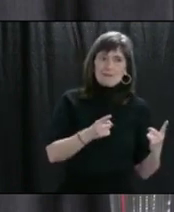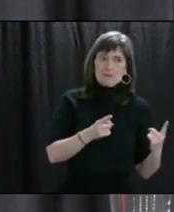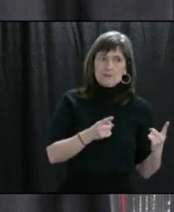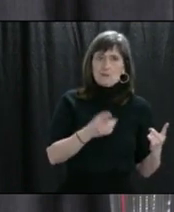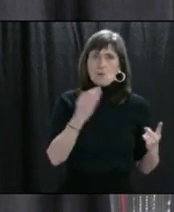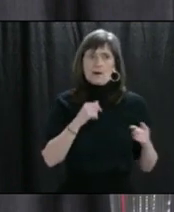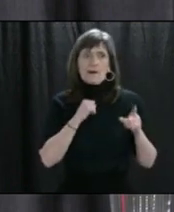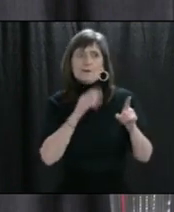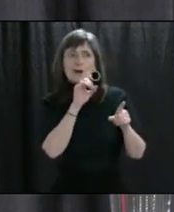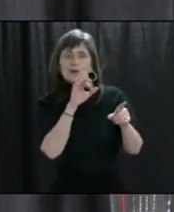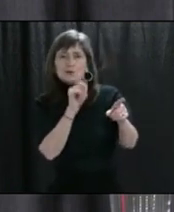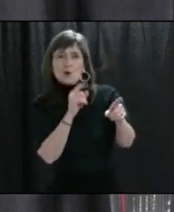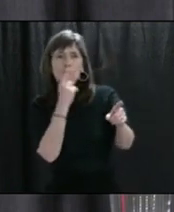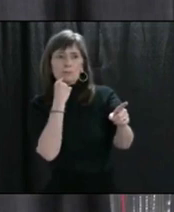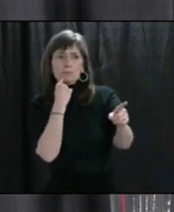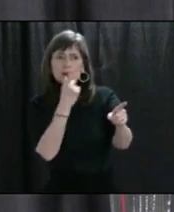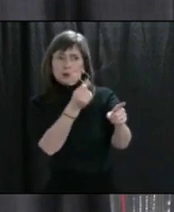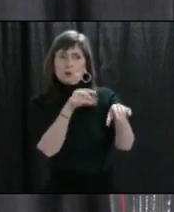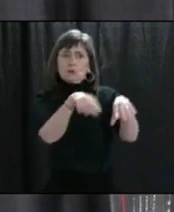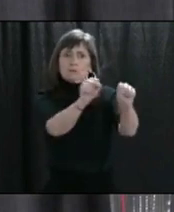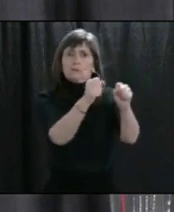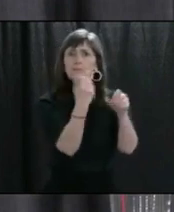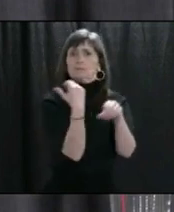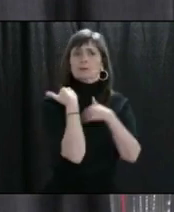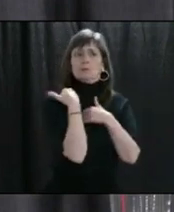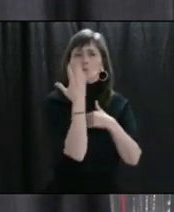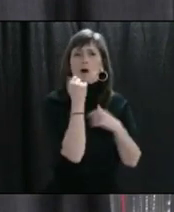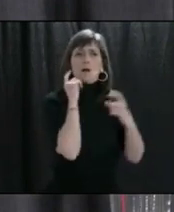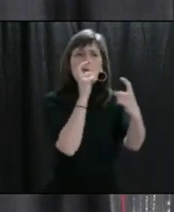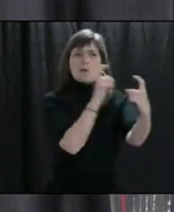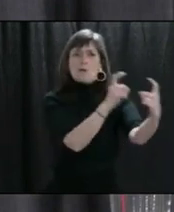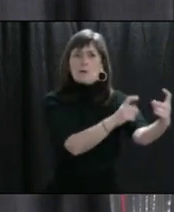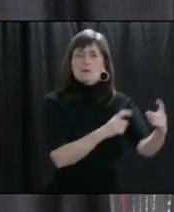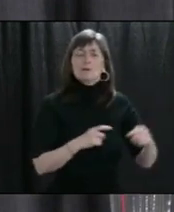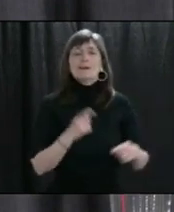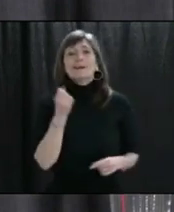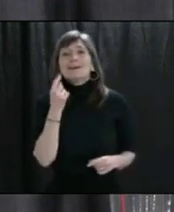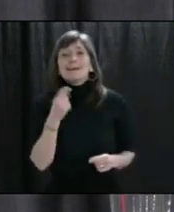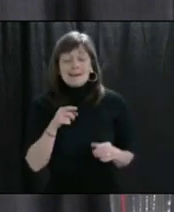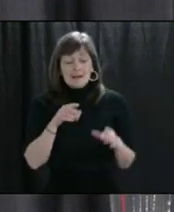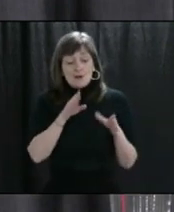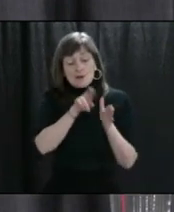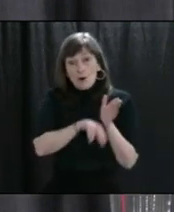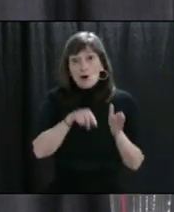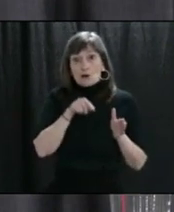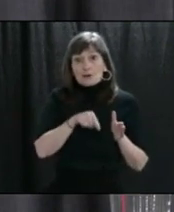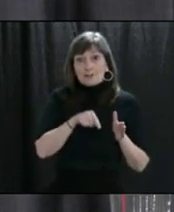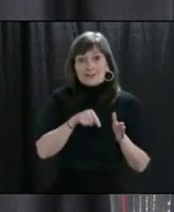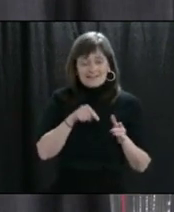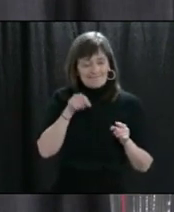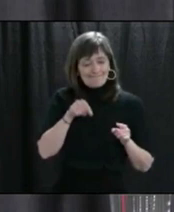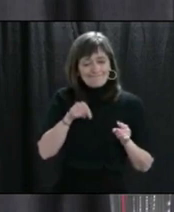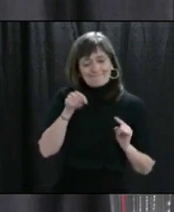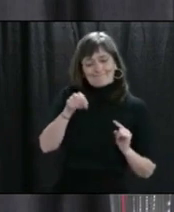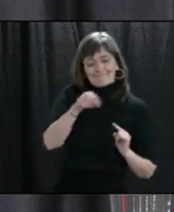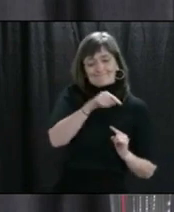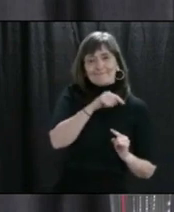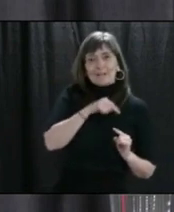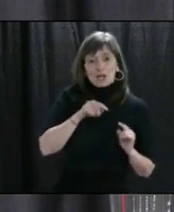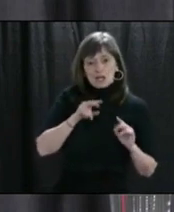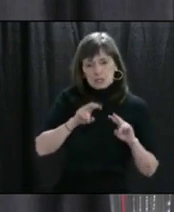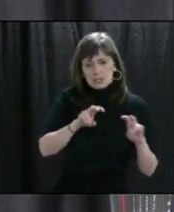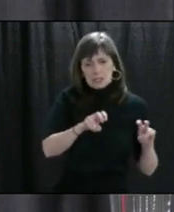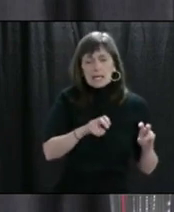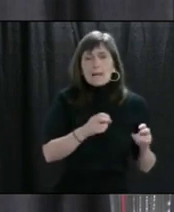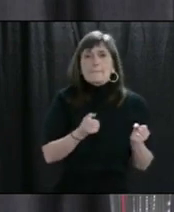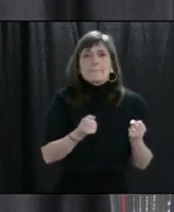more. The contact tracing at Calls Funeral Home was related to the fact there were multiple parallel events going